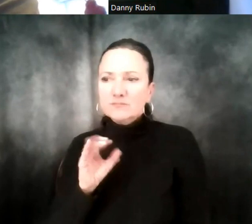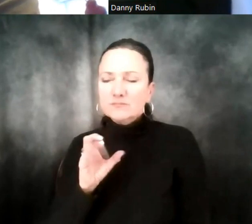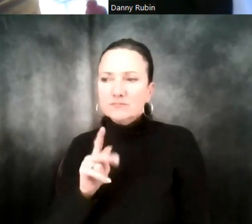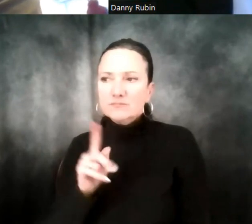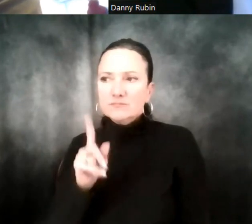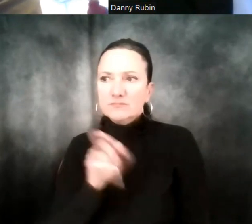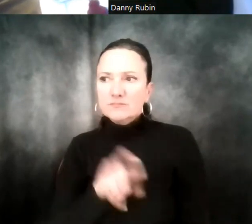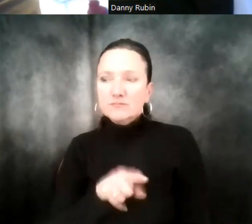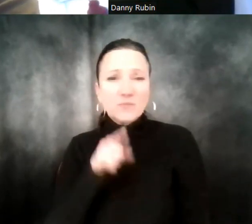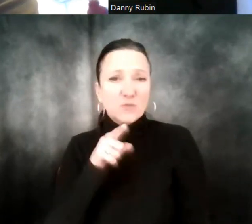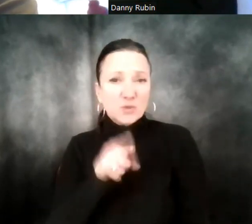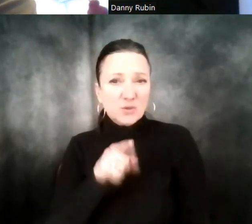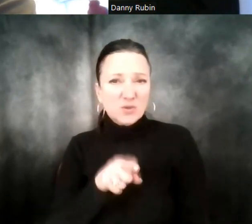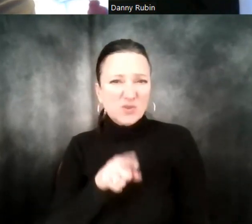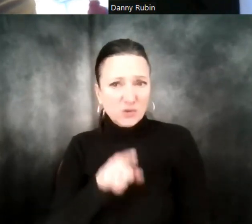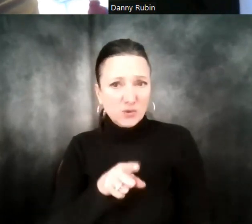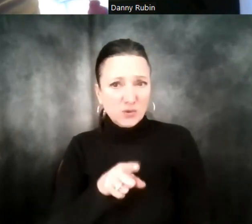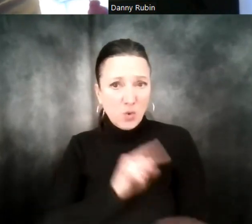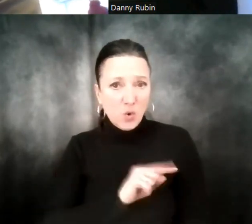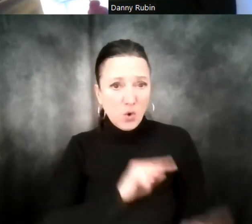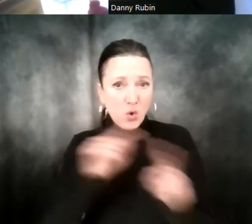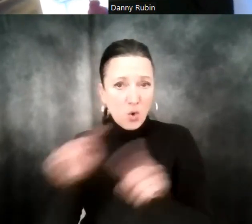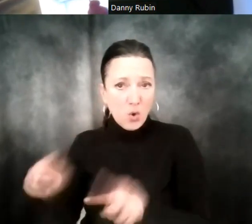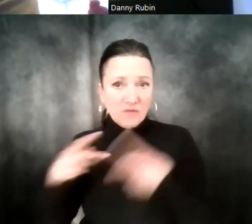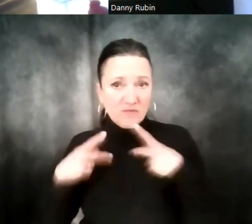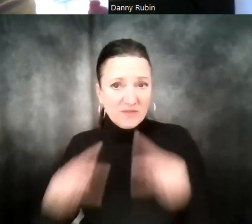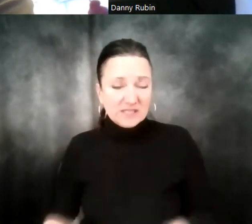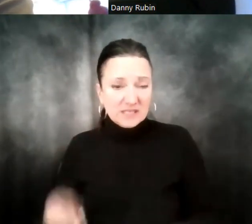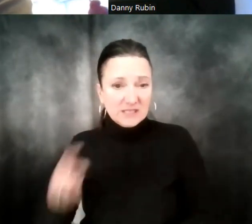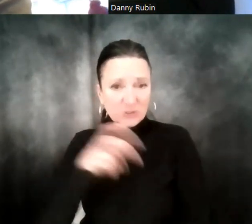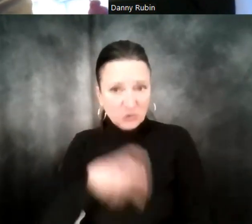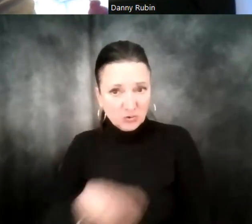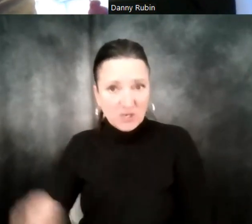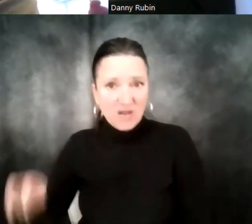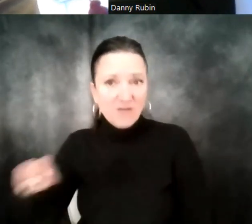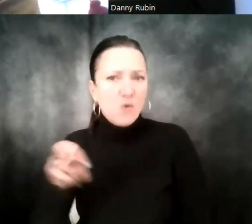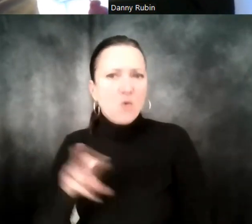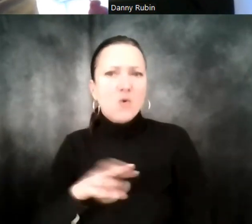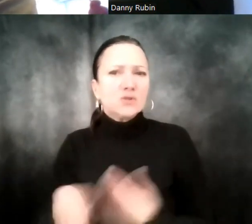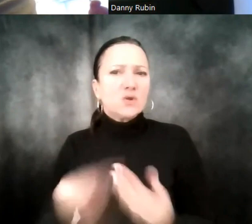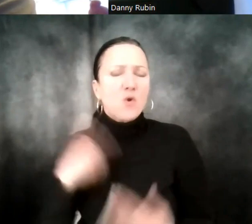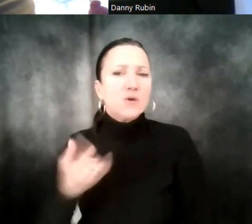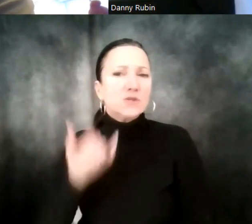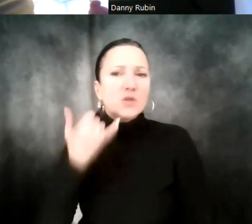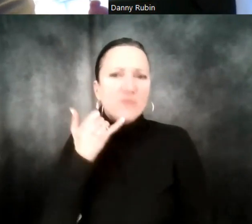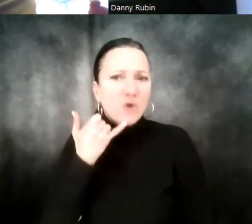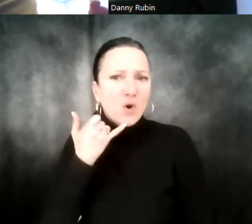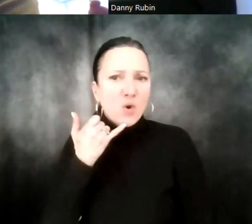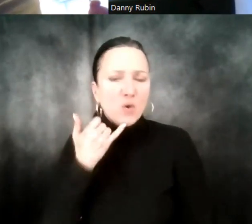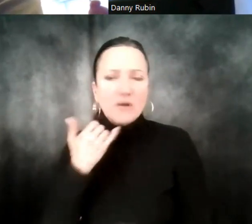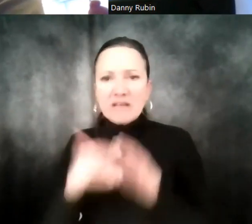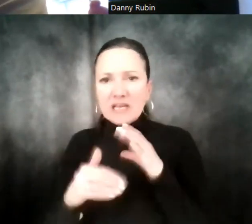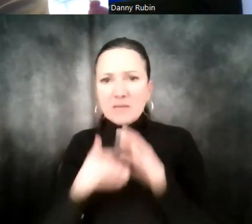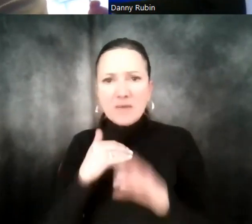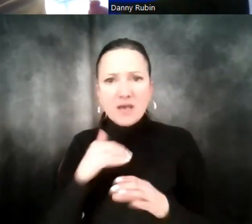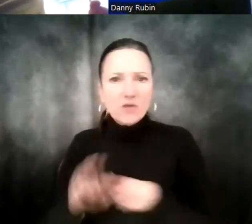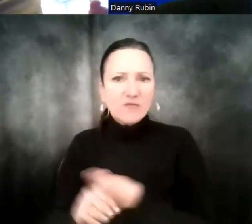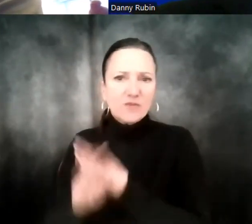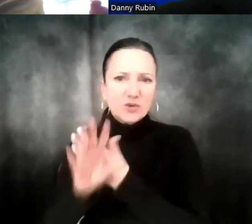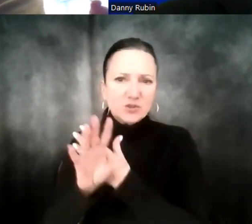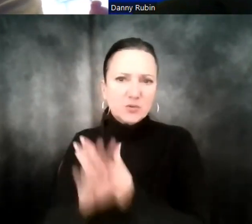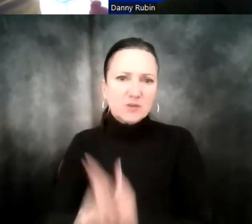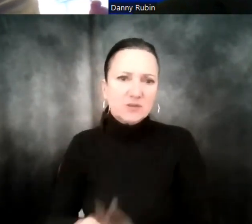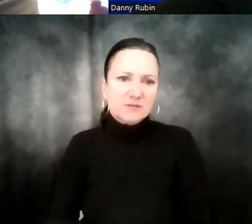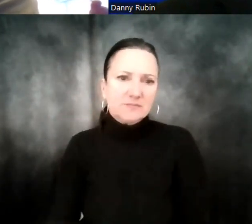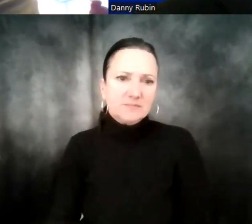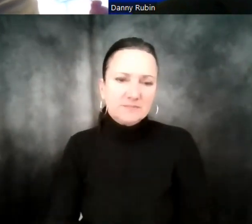do you ever travel to clients? Or is it all done, like, over the phone or through email or virtually? This is